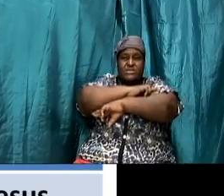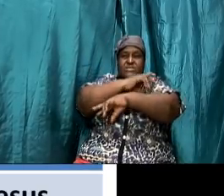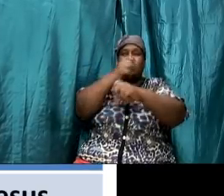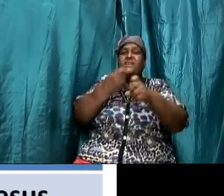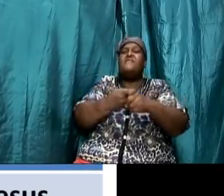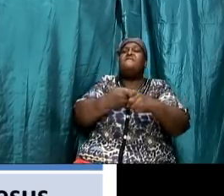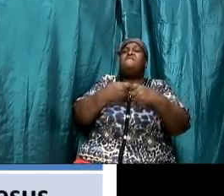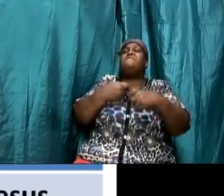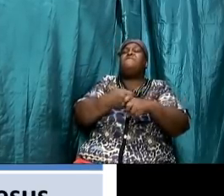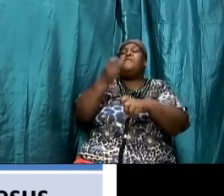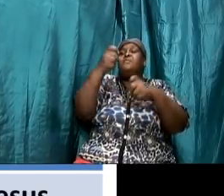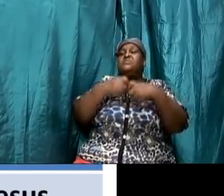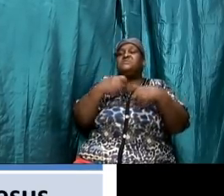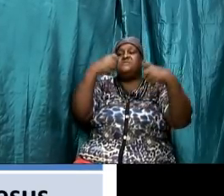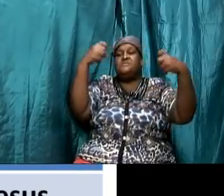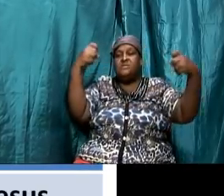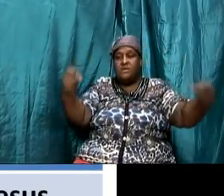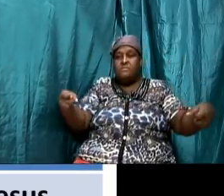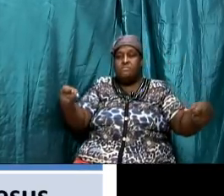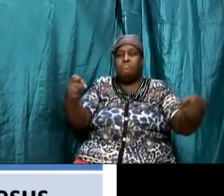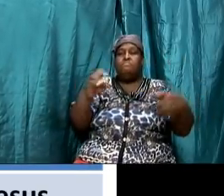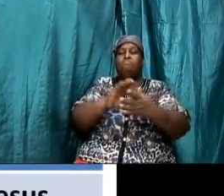was give us a spiritual rest from sin